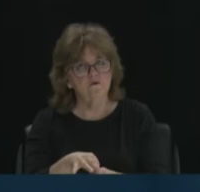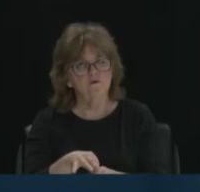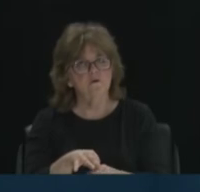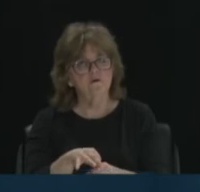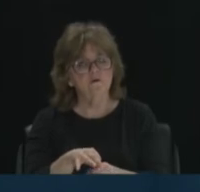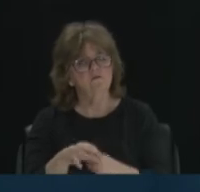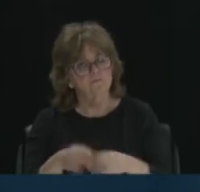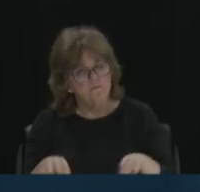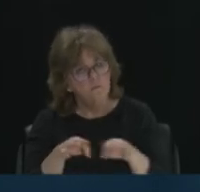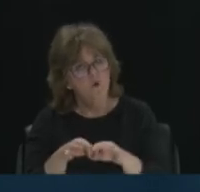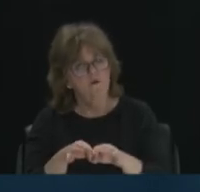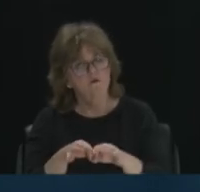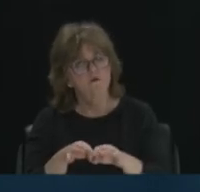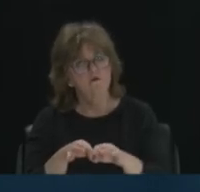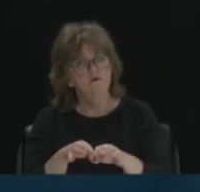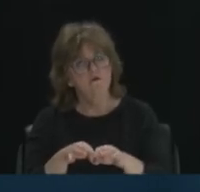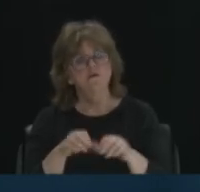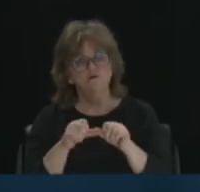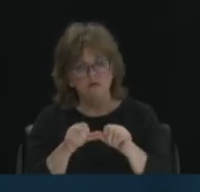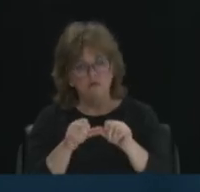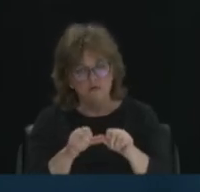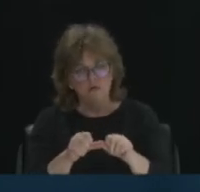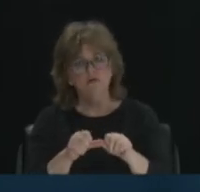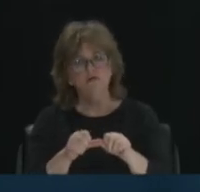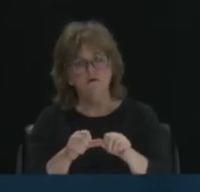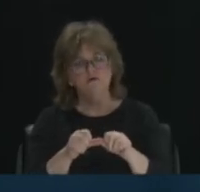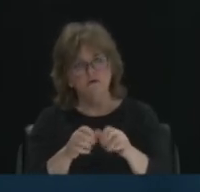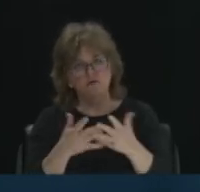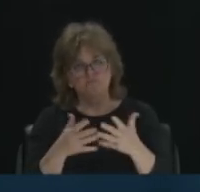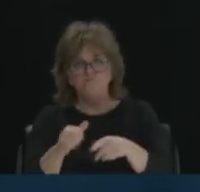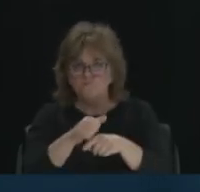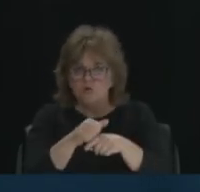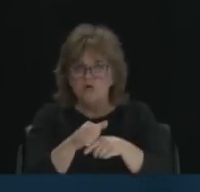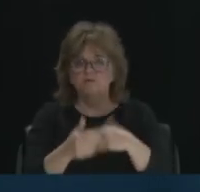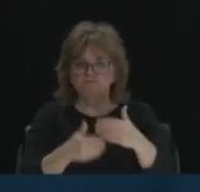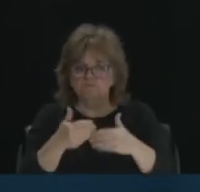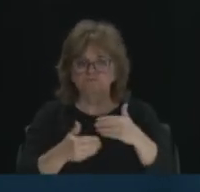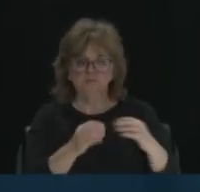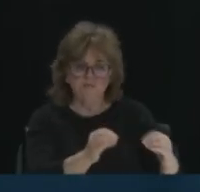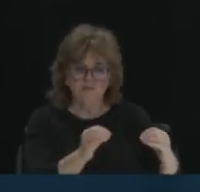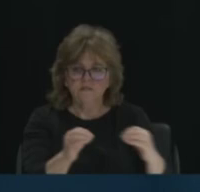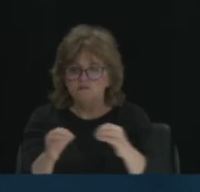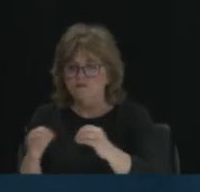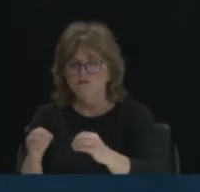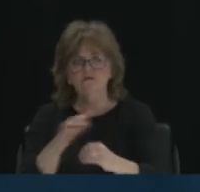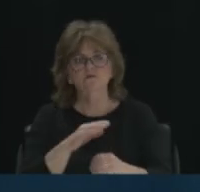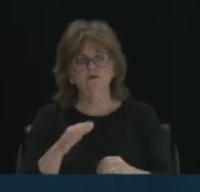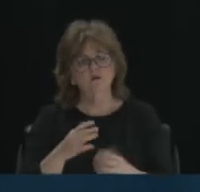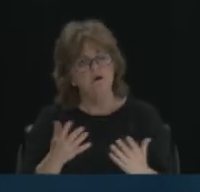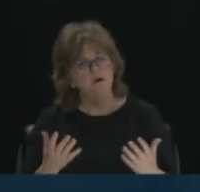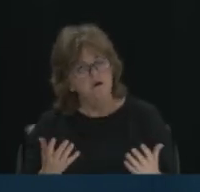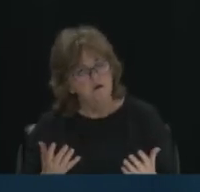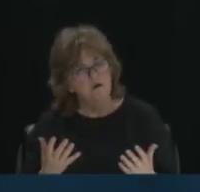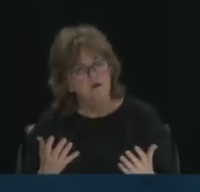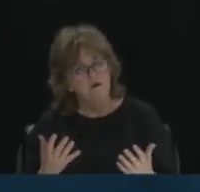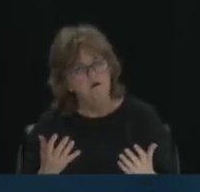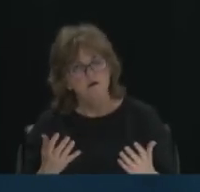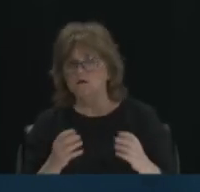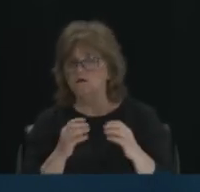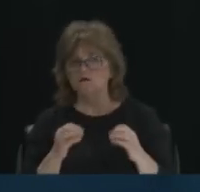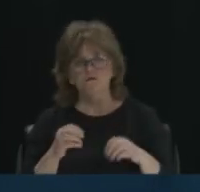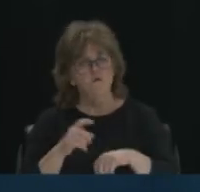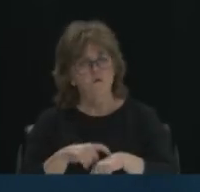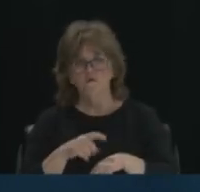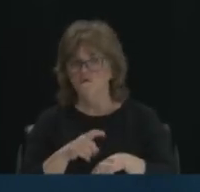able to vote. So these are things that we have to continually do. And, you know, educate them to say, hey, there is no time